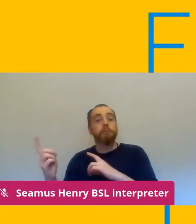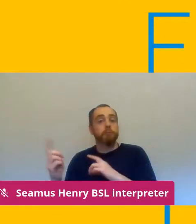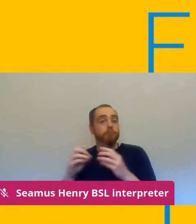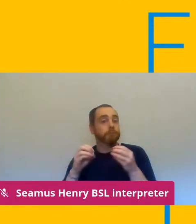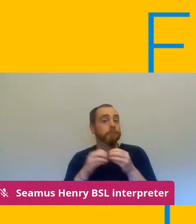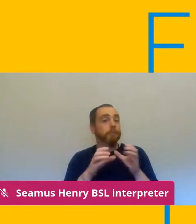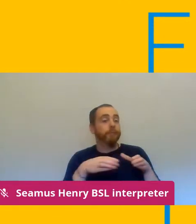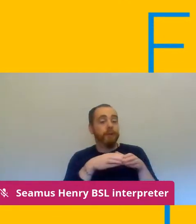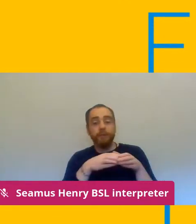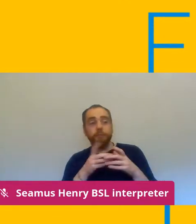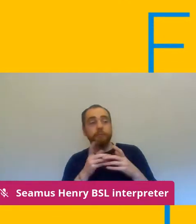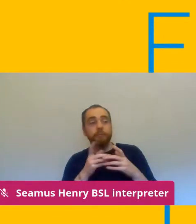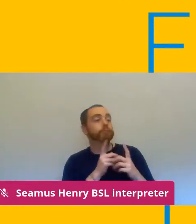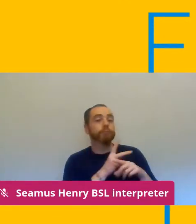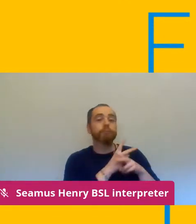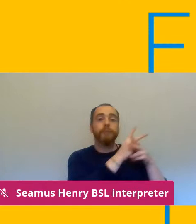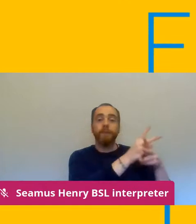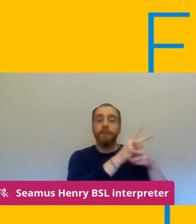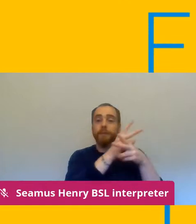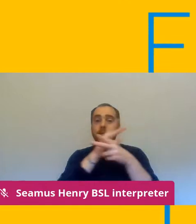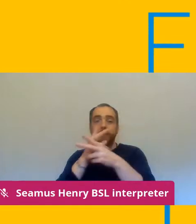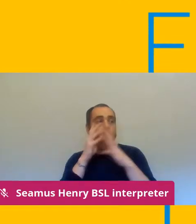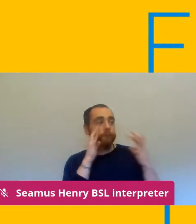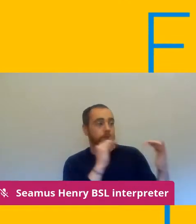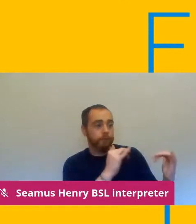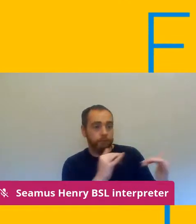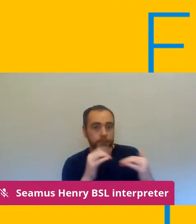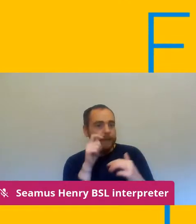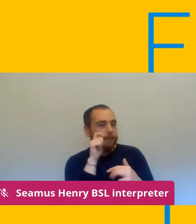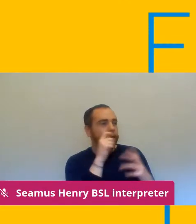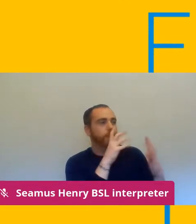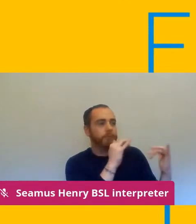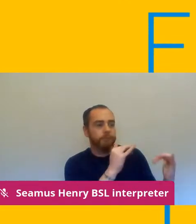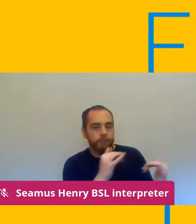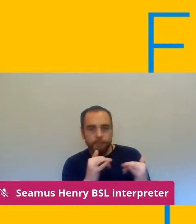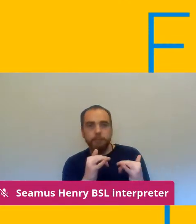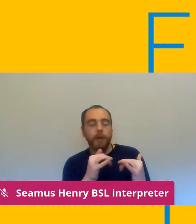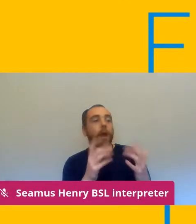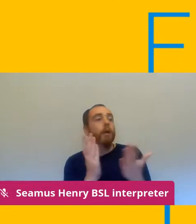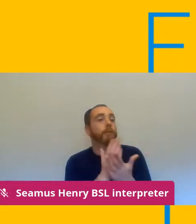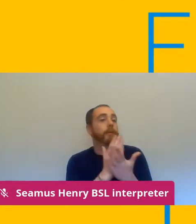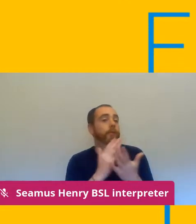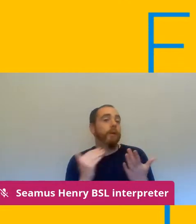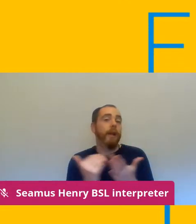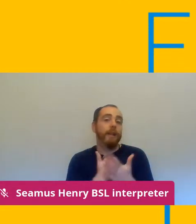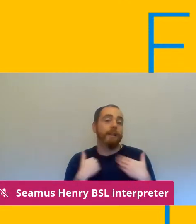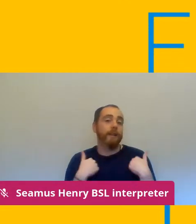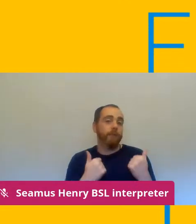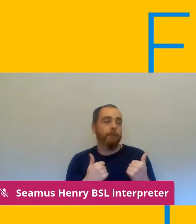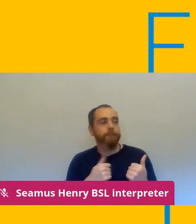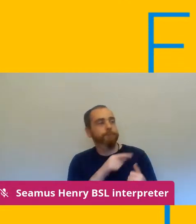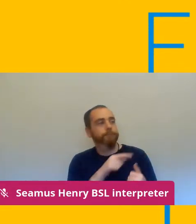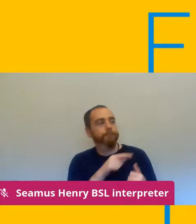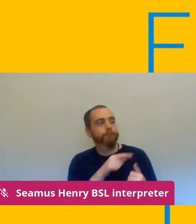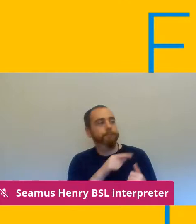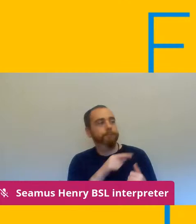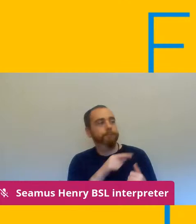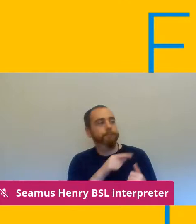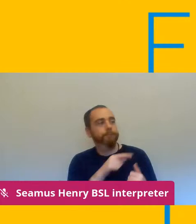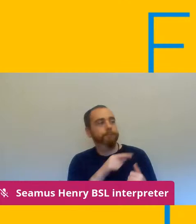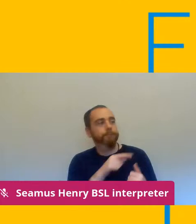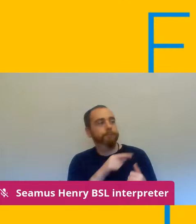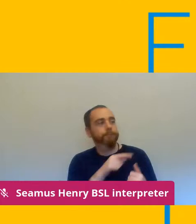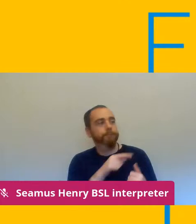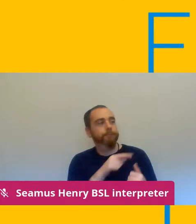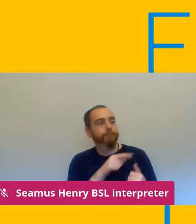sizes health and safety measures however local lockdowns local outbreaks and rising infections mean that the focus now